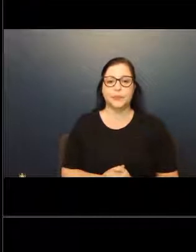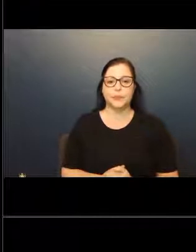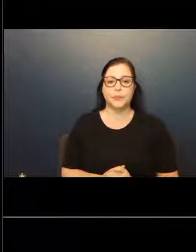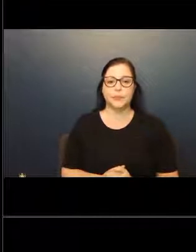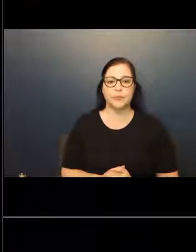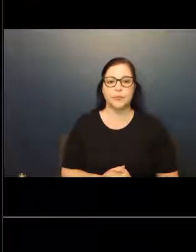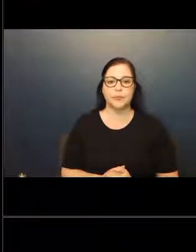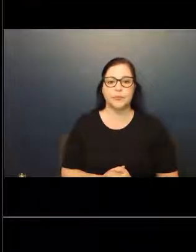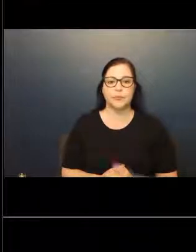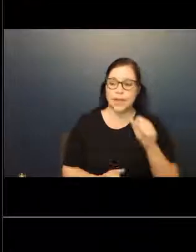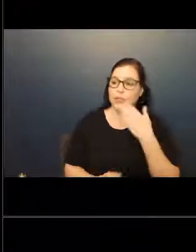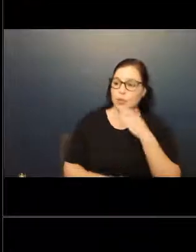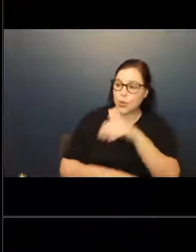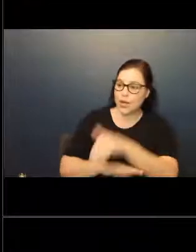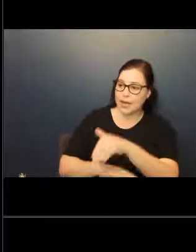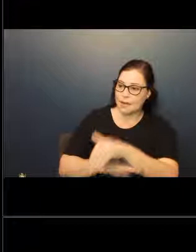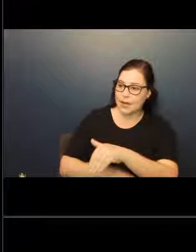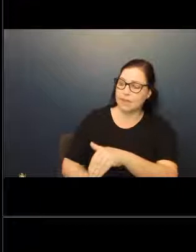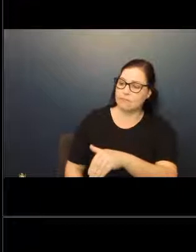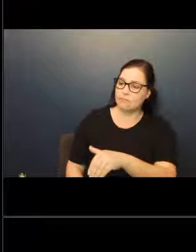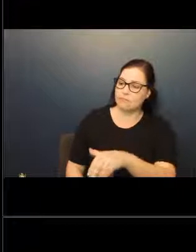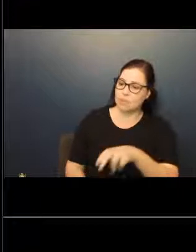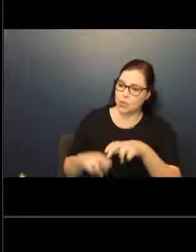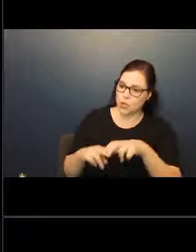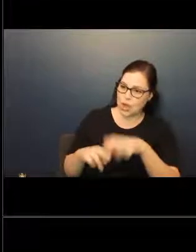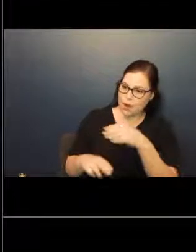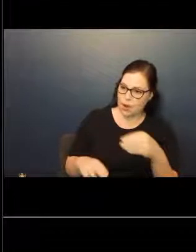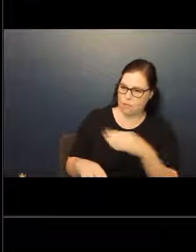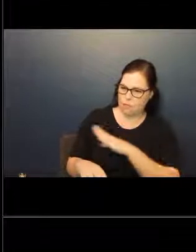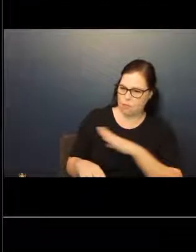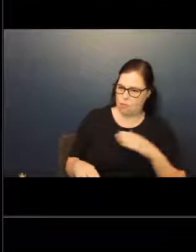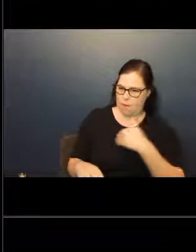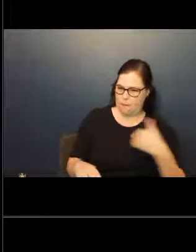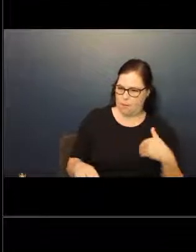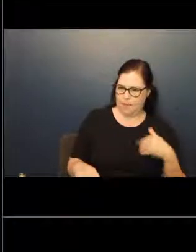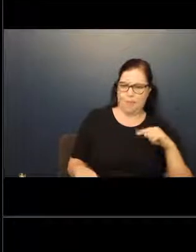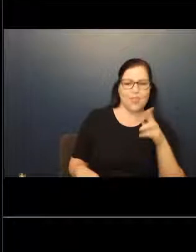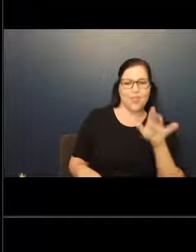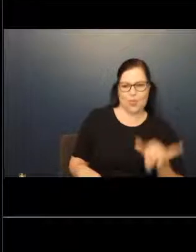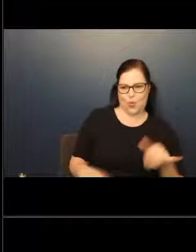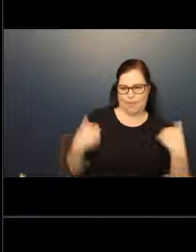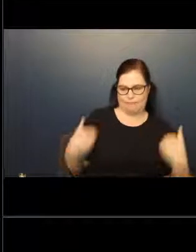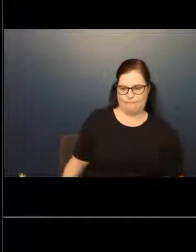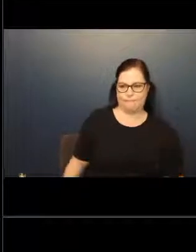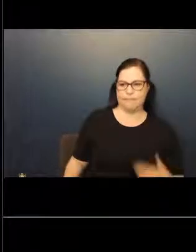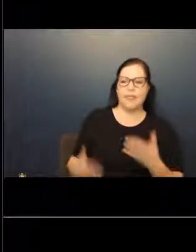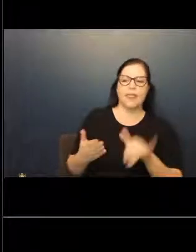Yes. Good evening, Board Chair and Board Members. Twee shut for the record. This is the property that their